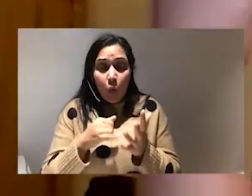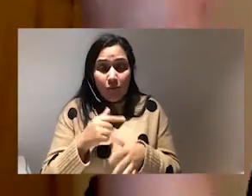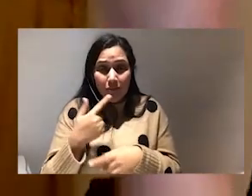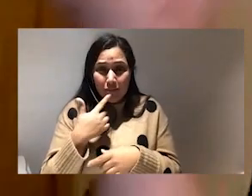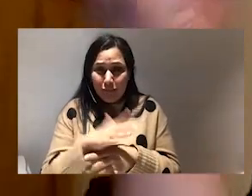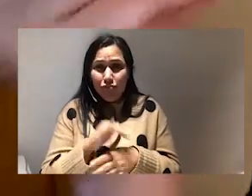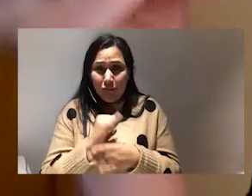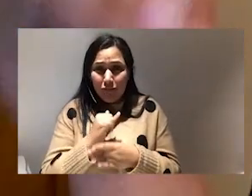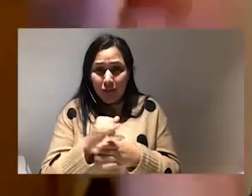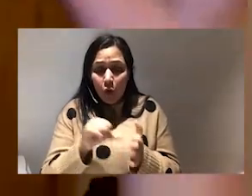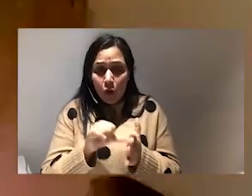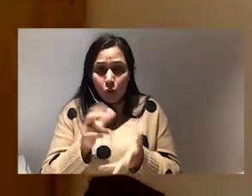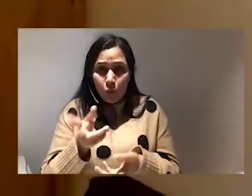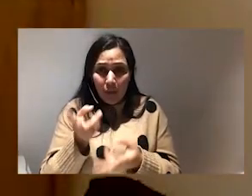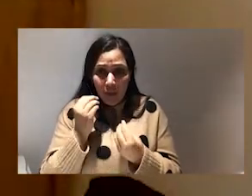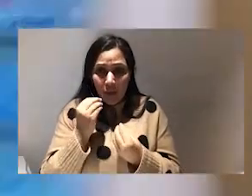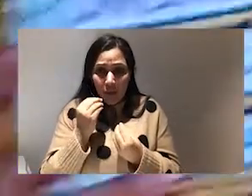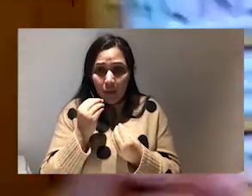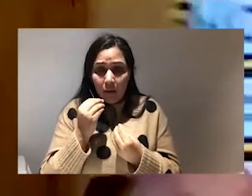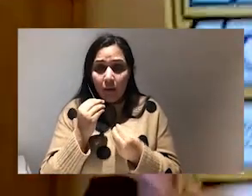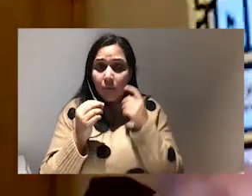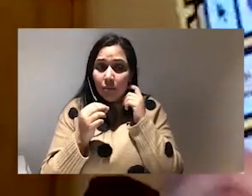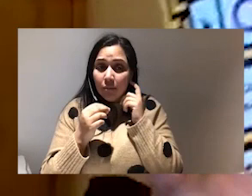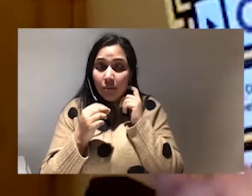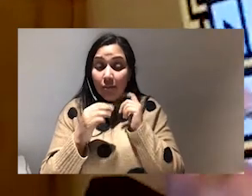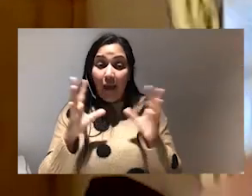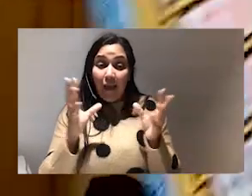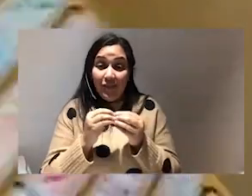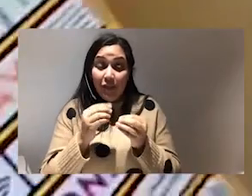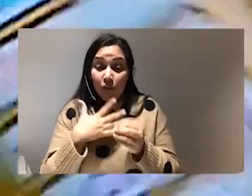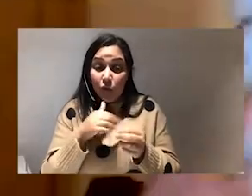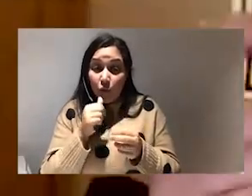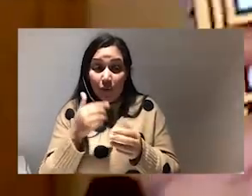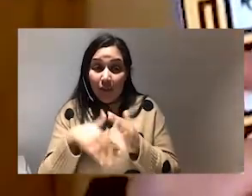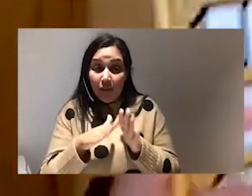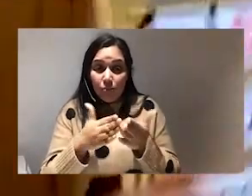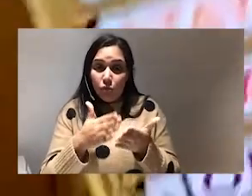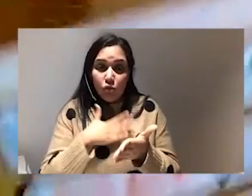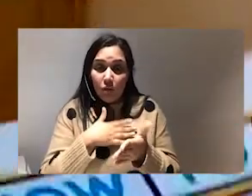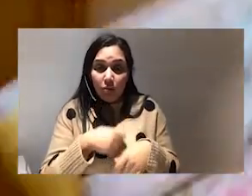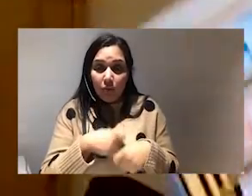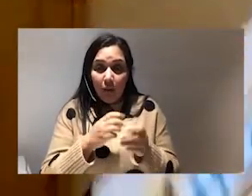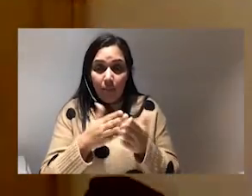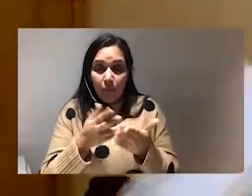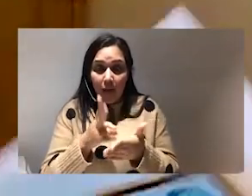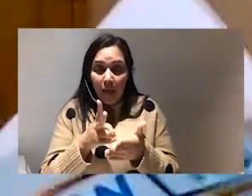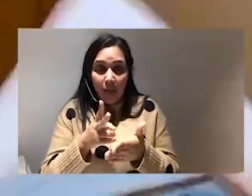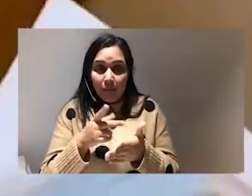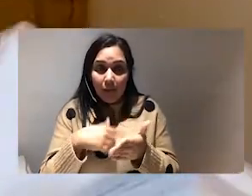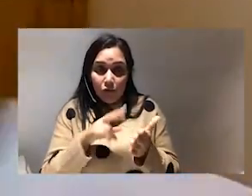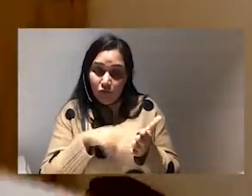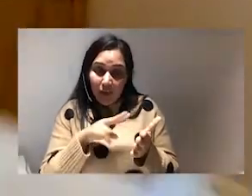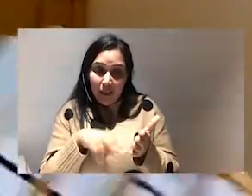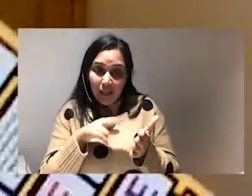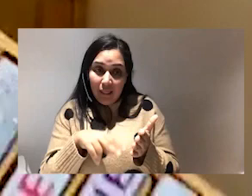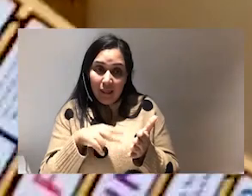been it's been really really hard to hear but actually everything you need to know is in this book like sorry like to bring up the book again but like i was reading this